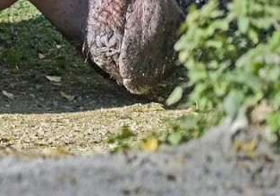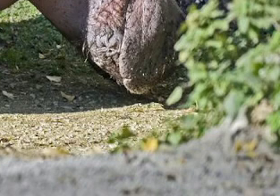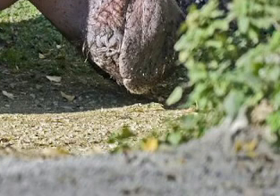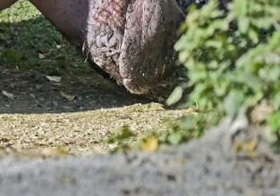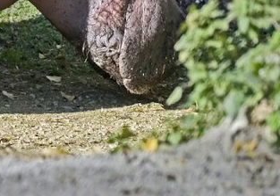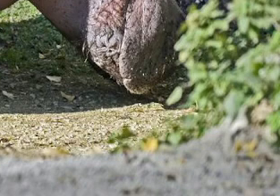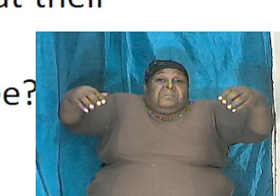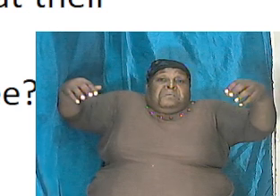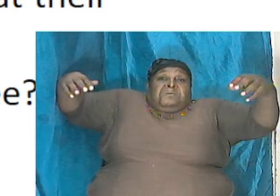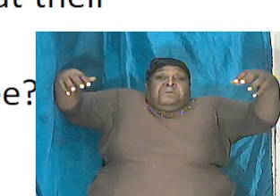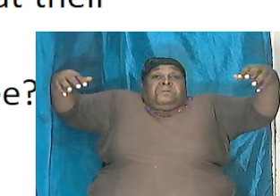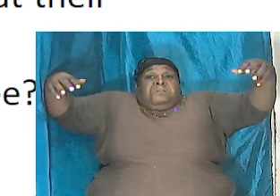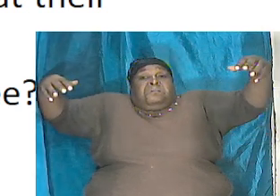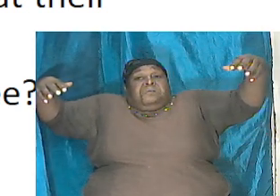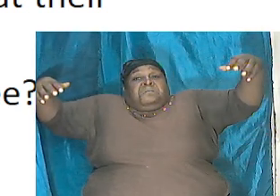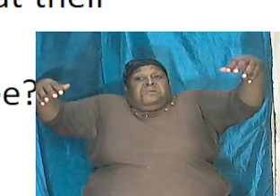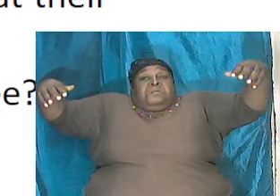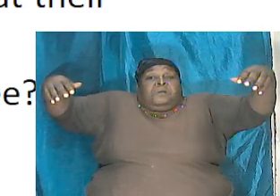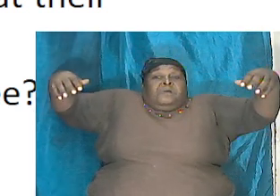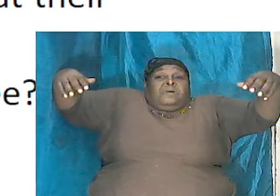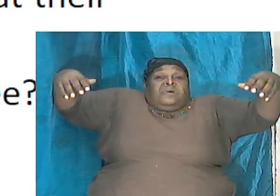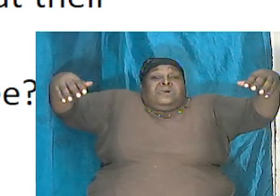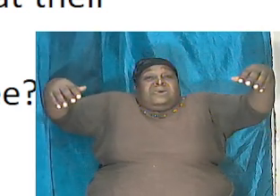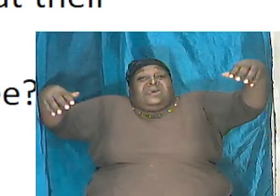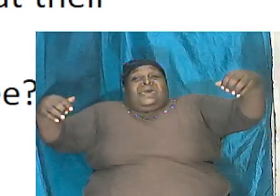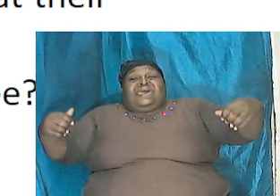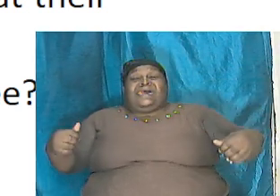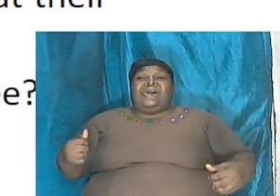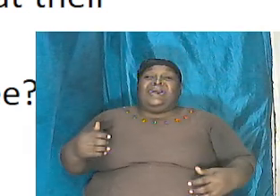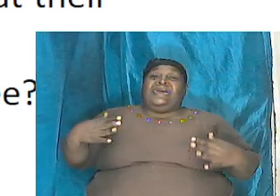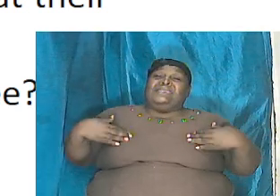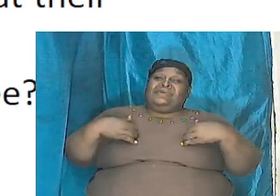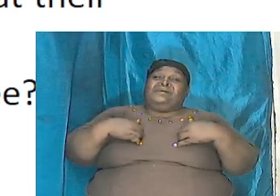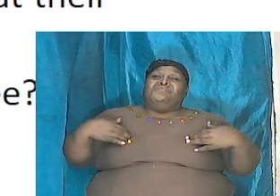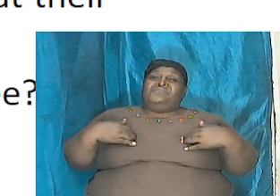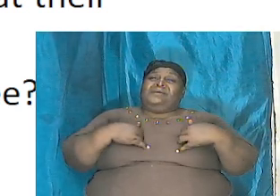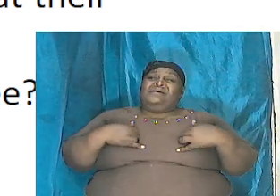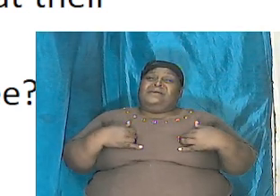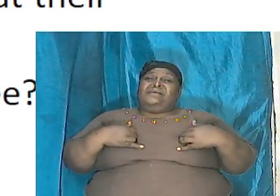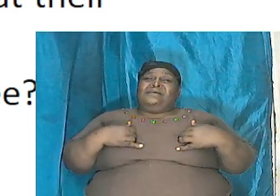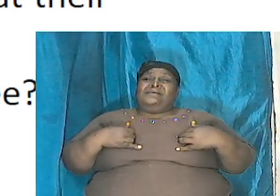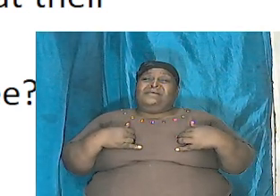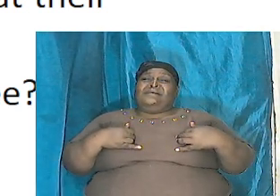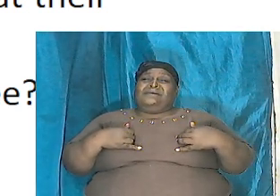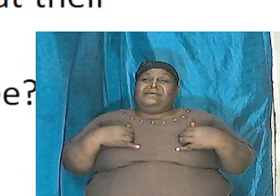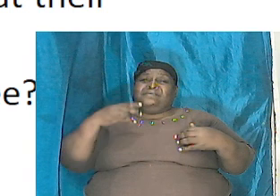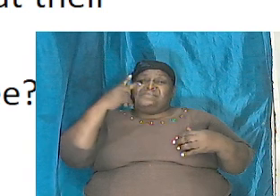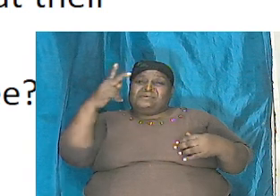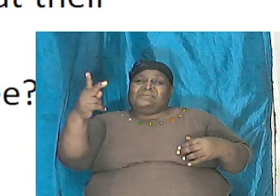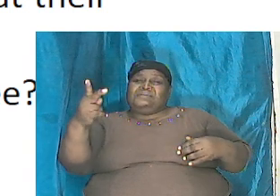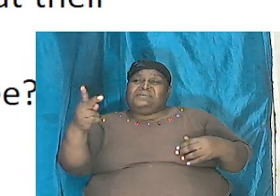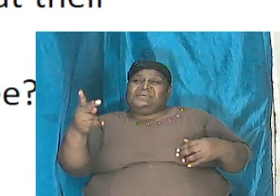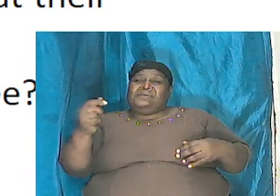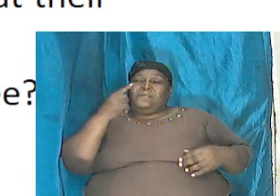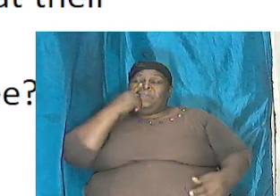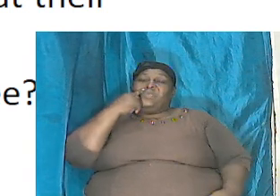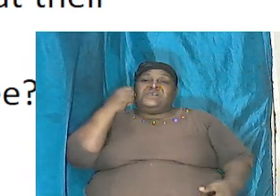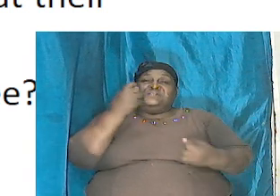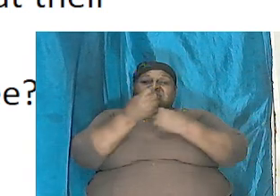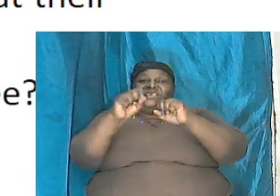fossils that show the bone that are in the tail and I can safely say to us that